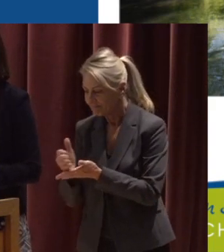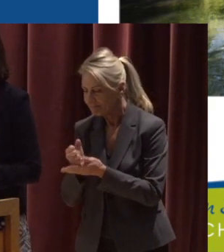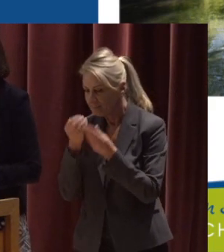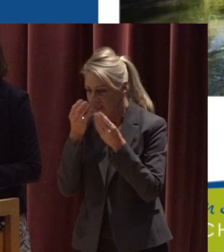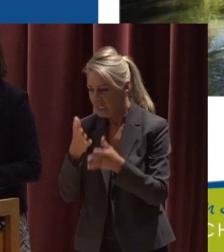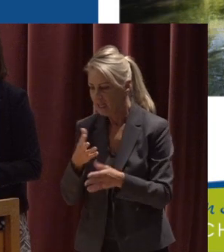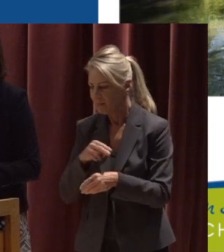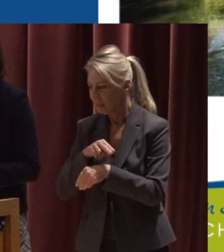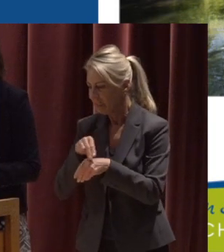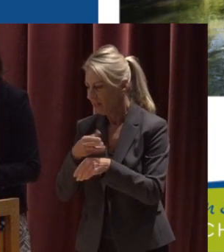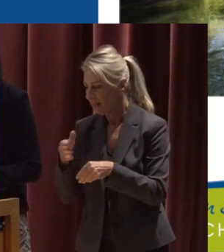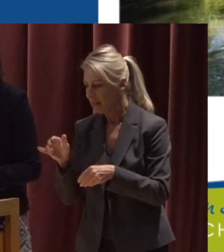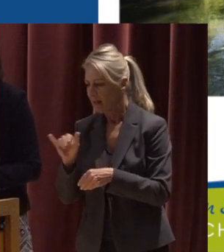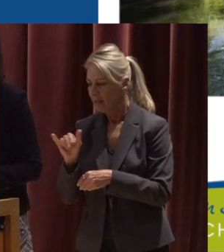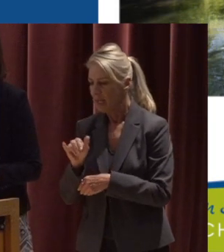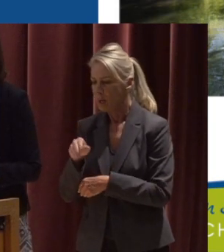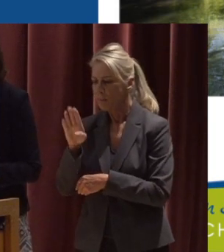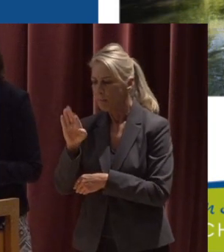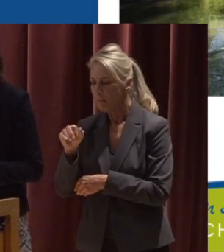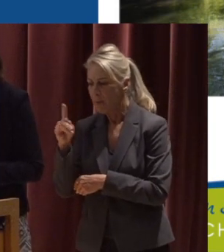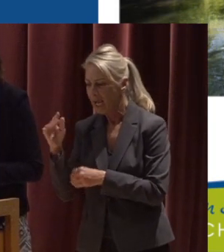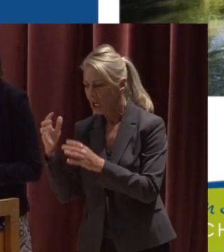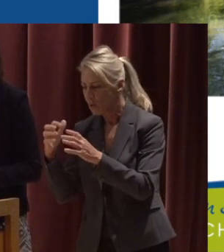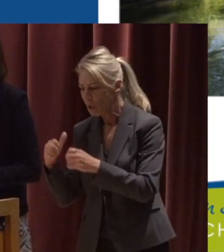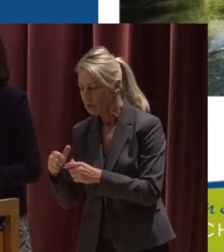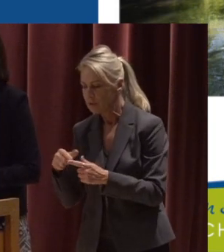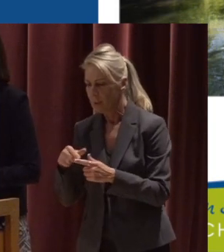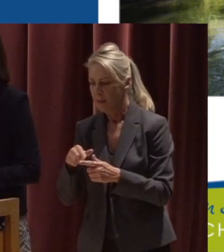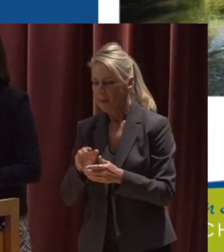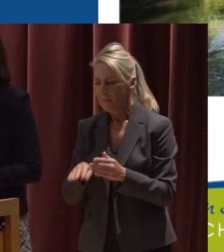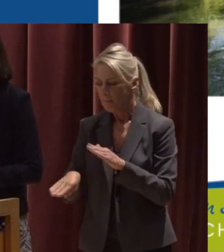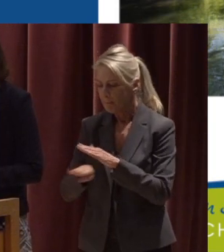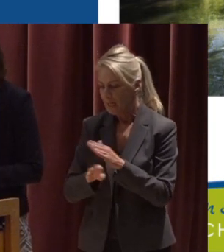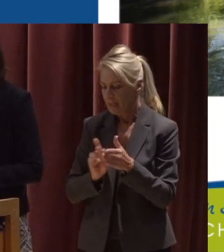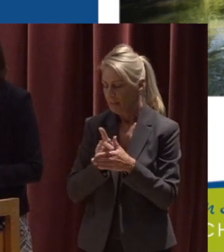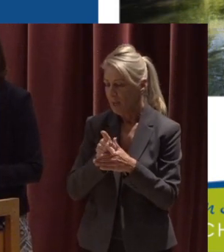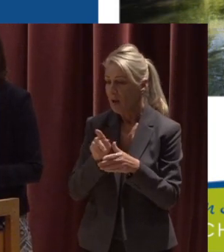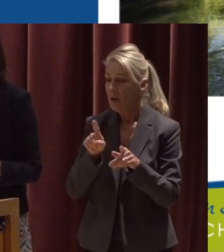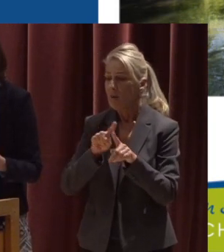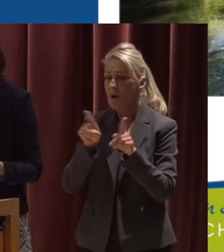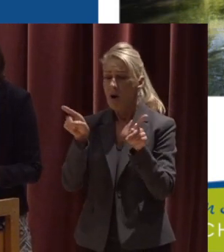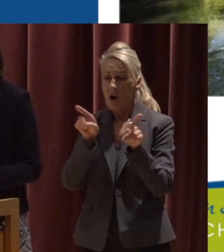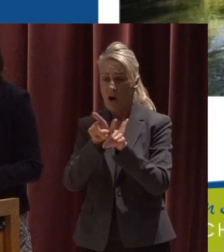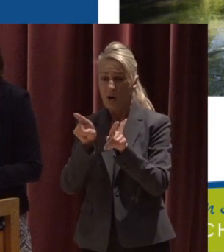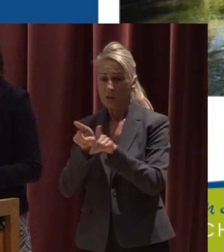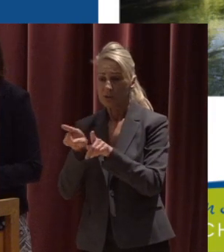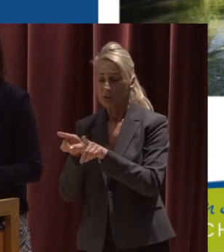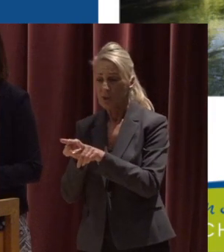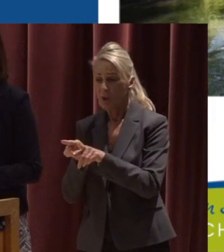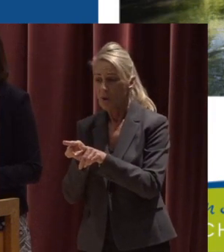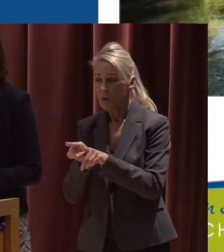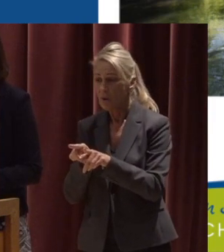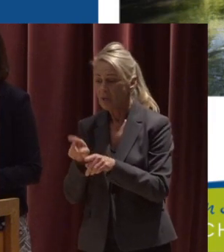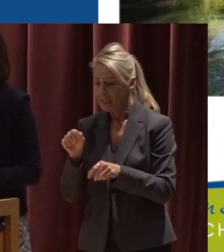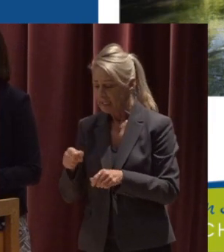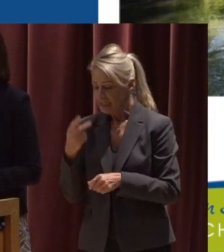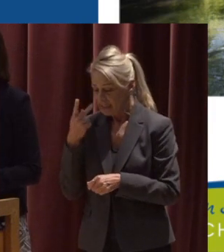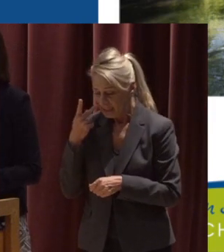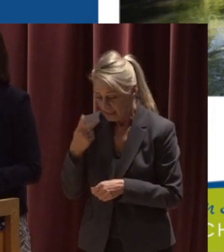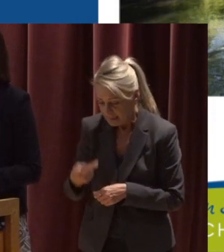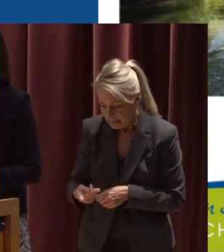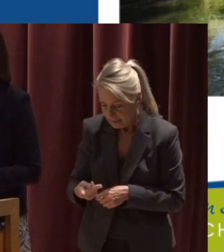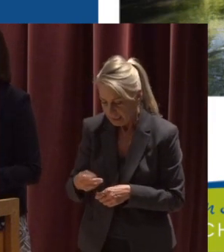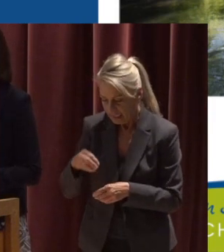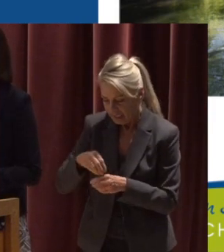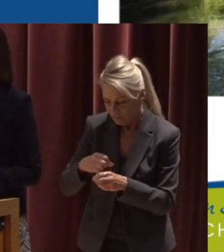natural things Such as bank erosion, invasive plants, things like that But we're also, as being boots on the ground, are able to see infrastructure